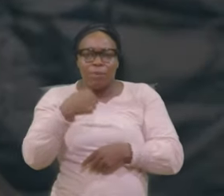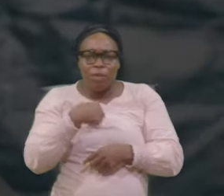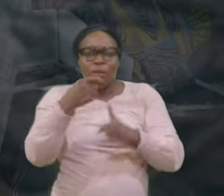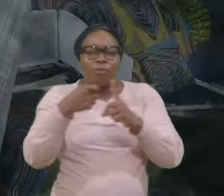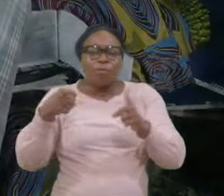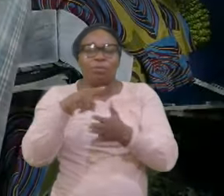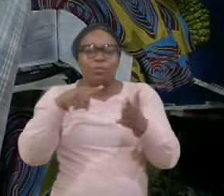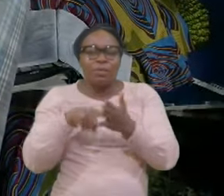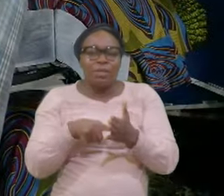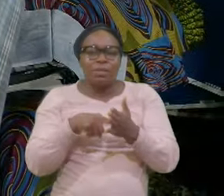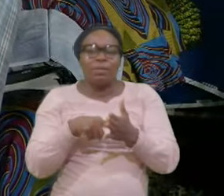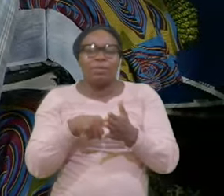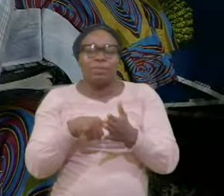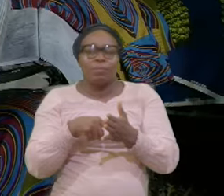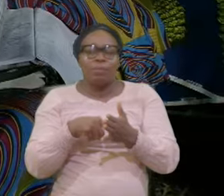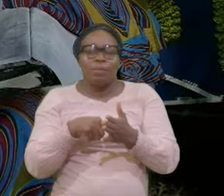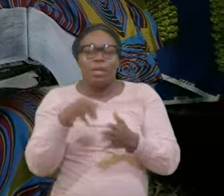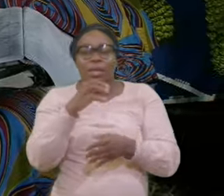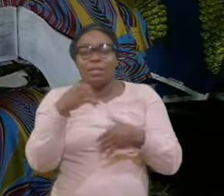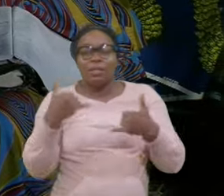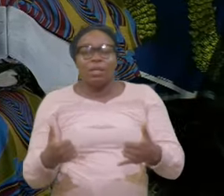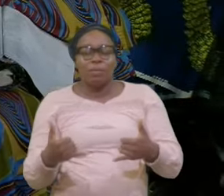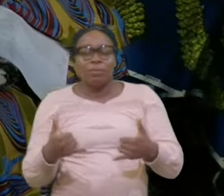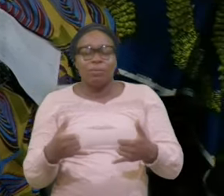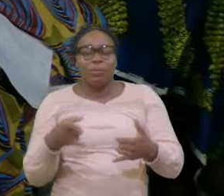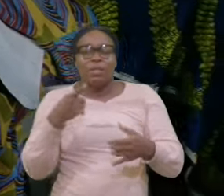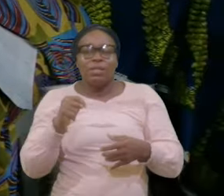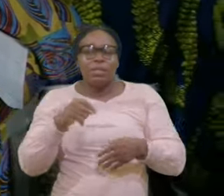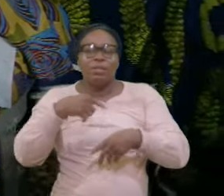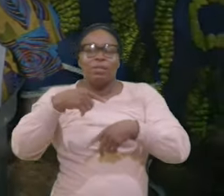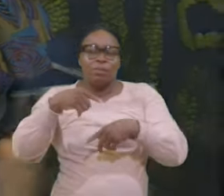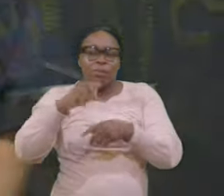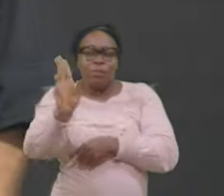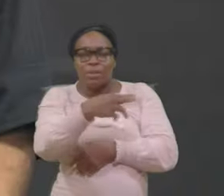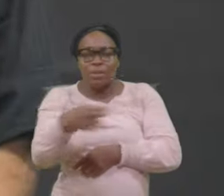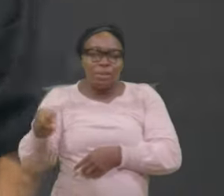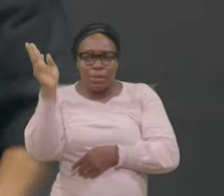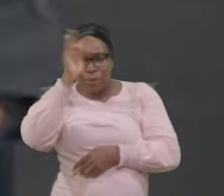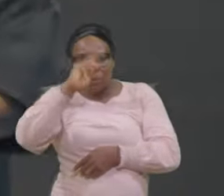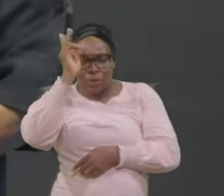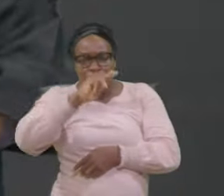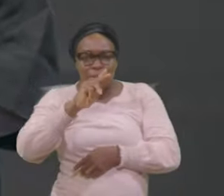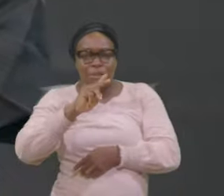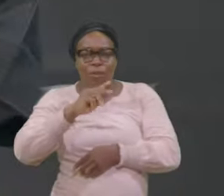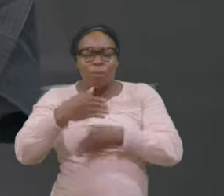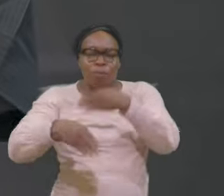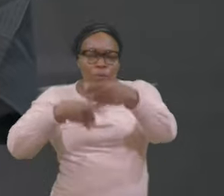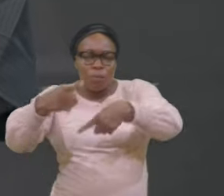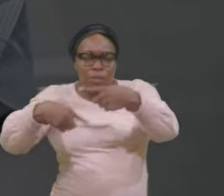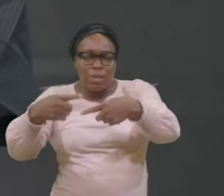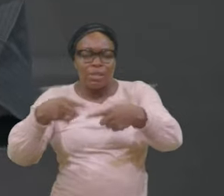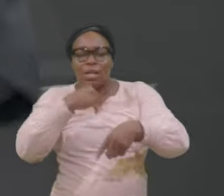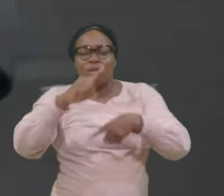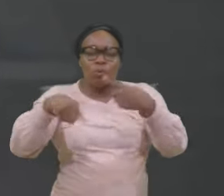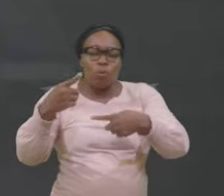Long As the Restlessness Goes on As long As the Recklessness In your life Goes